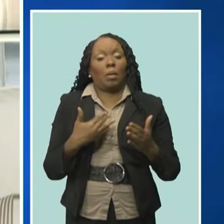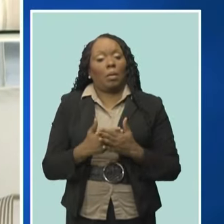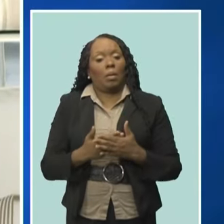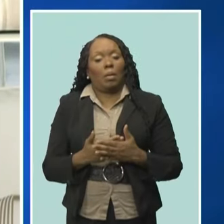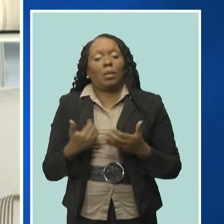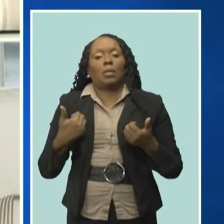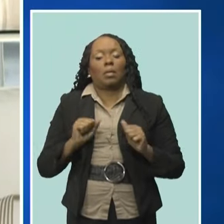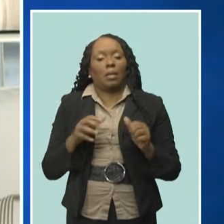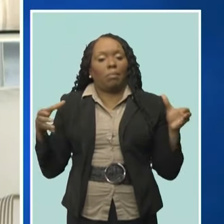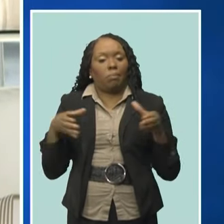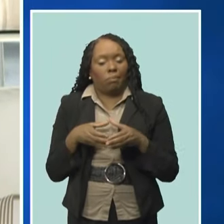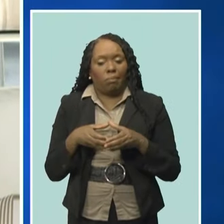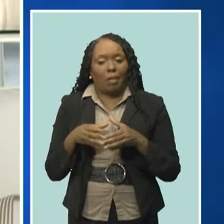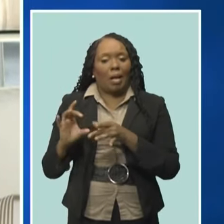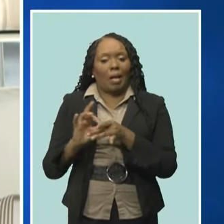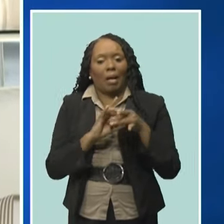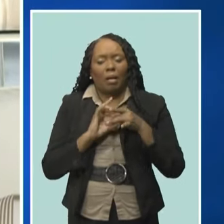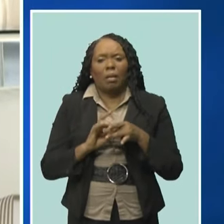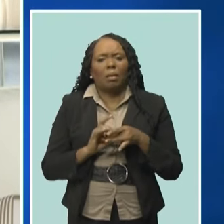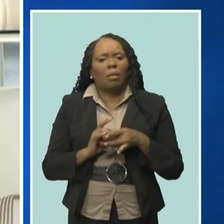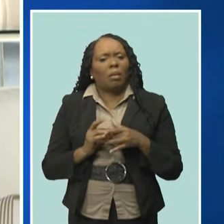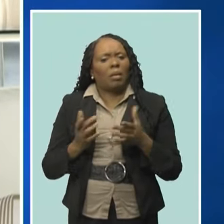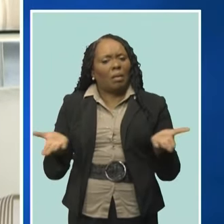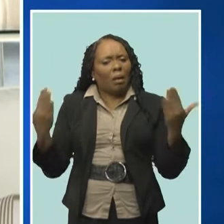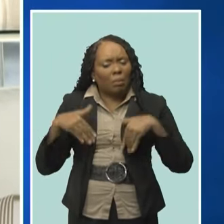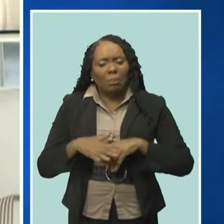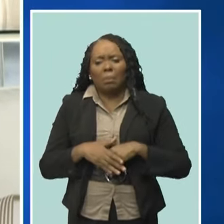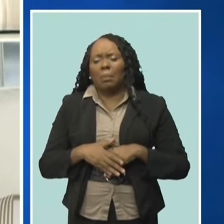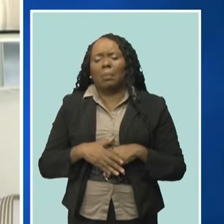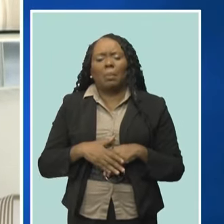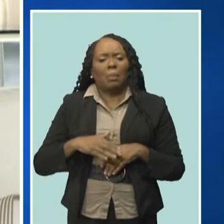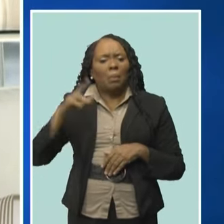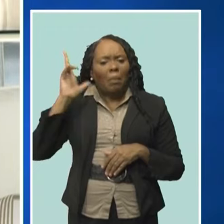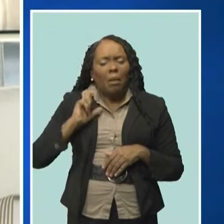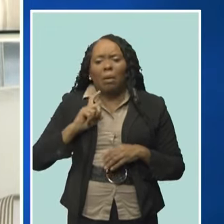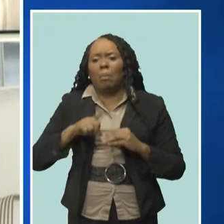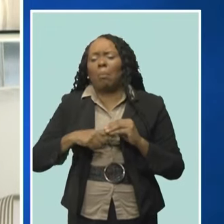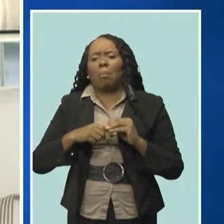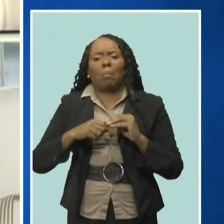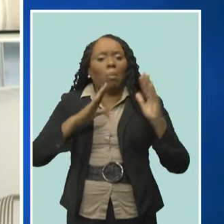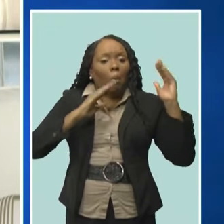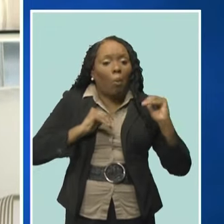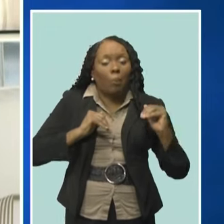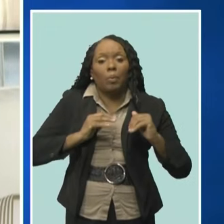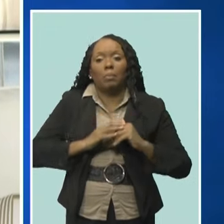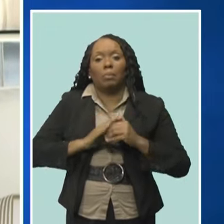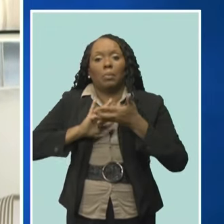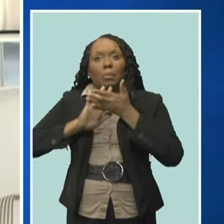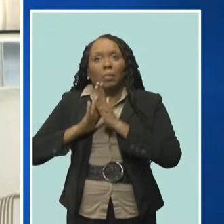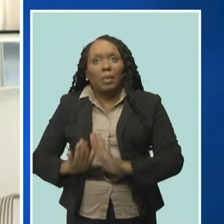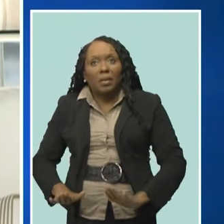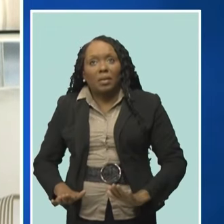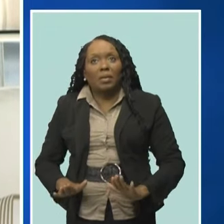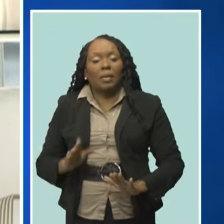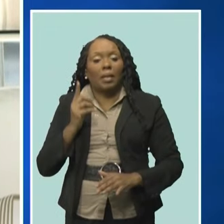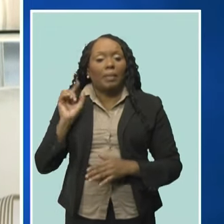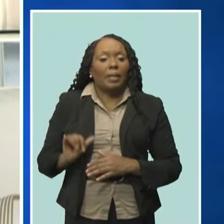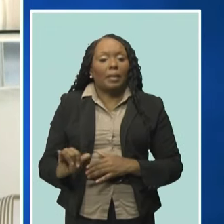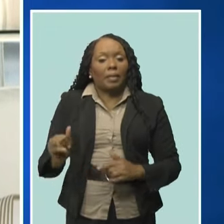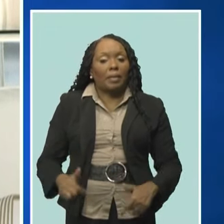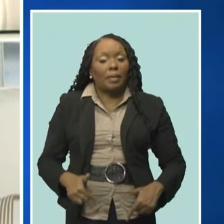messages of hope and peace and eternal life. All of this made possible through Jesus Christ.